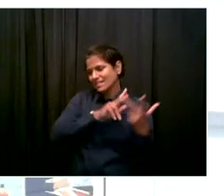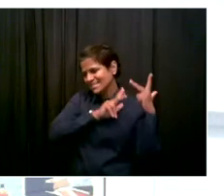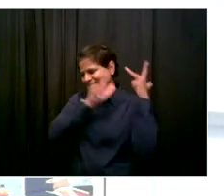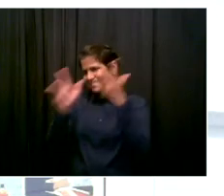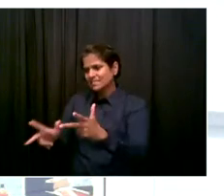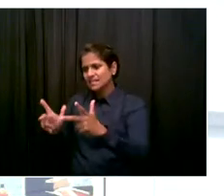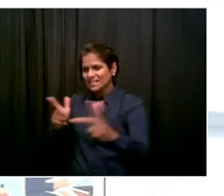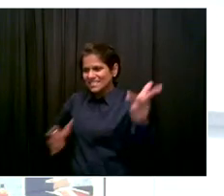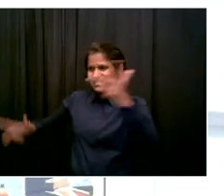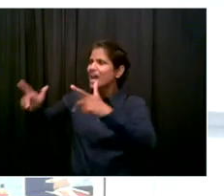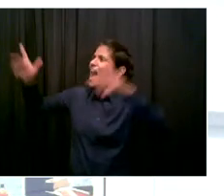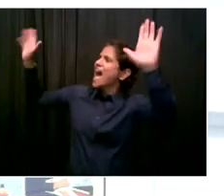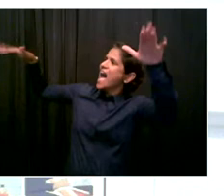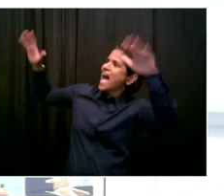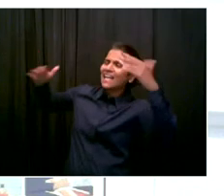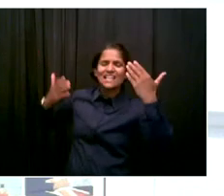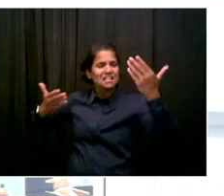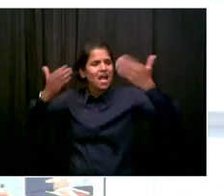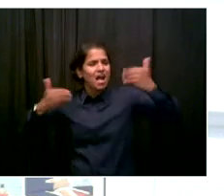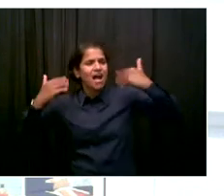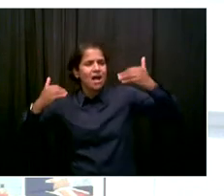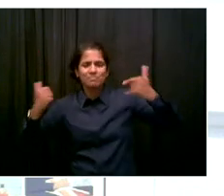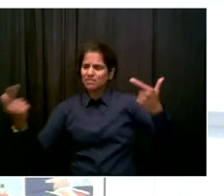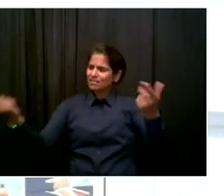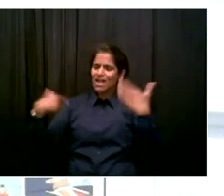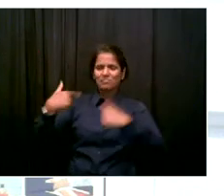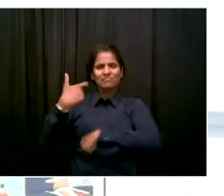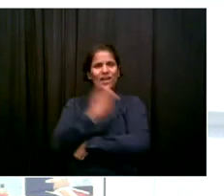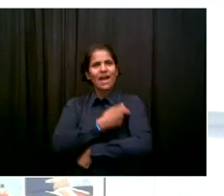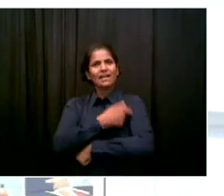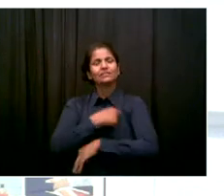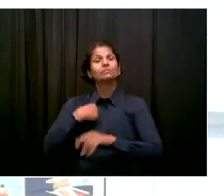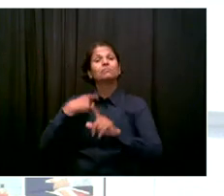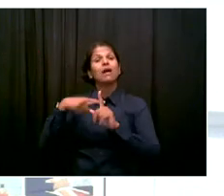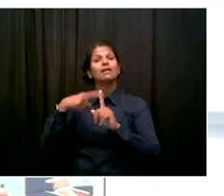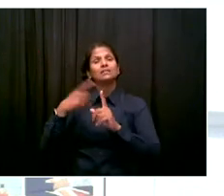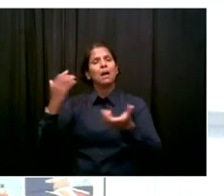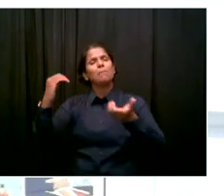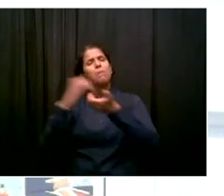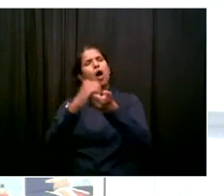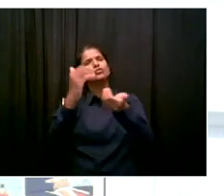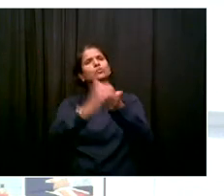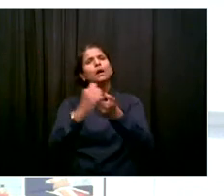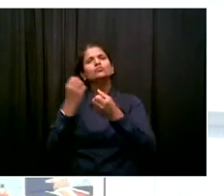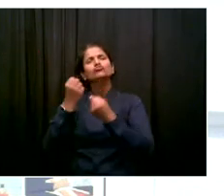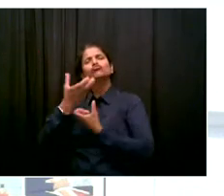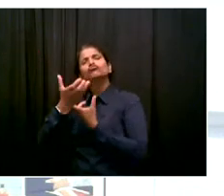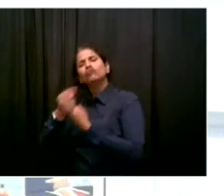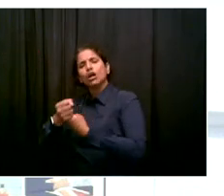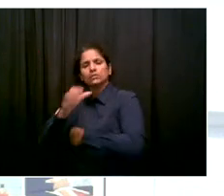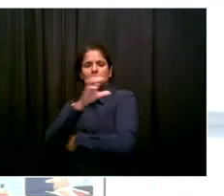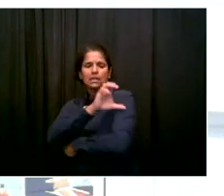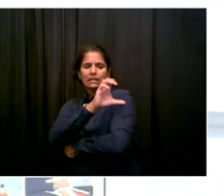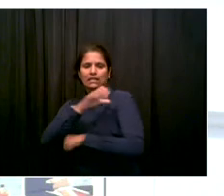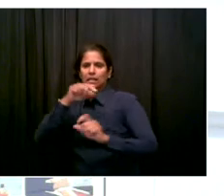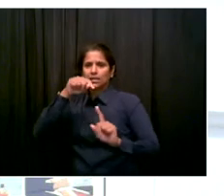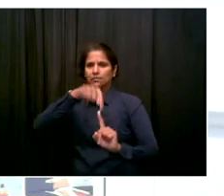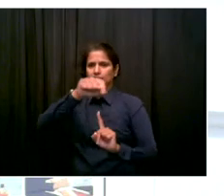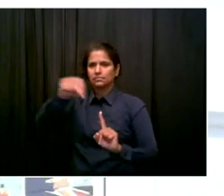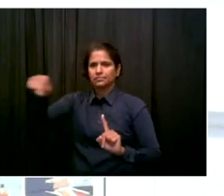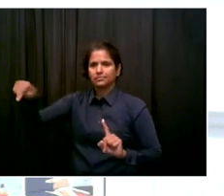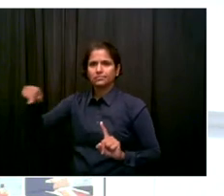federally qualified health centers, who have been serving those communities for decades upon decades. And the second part is around